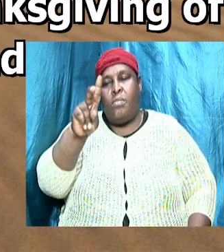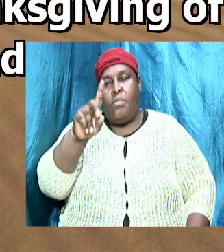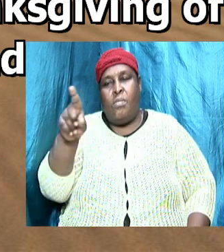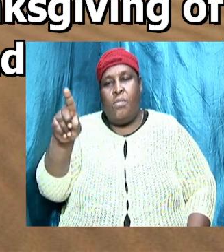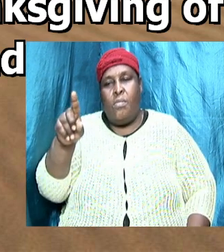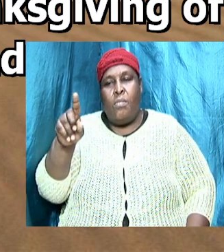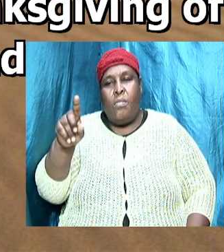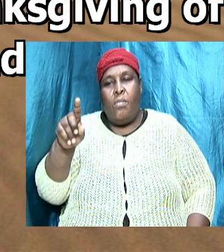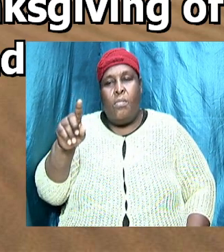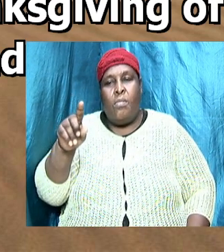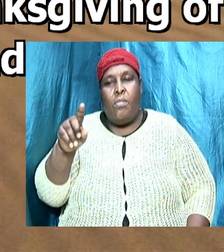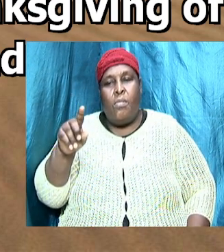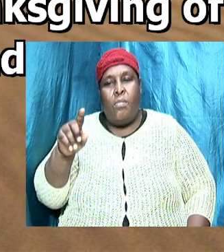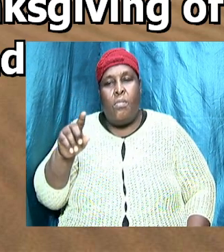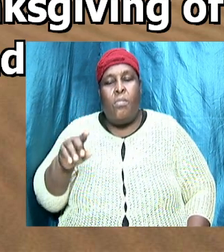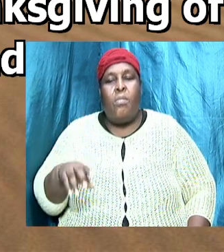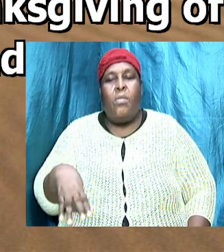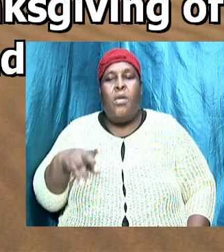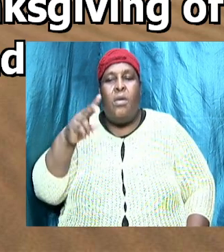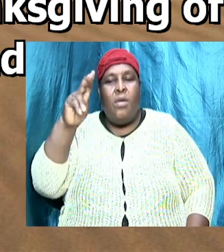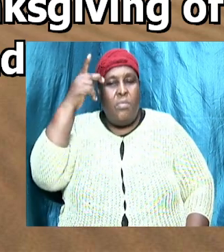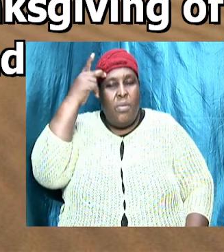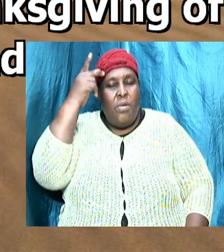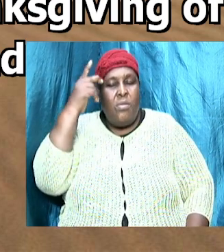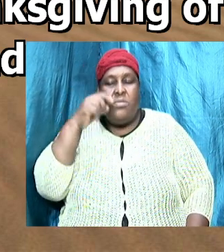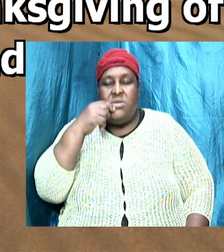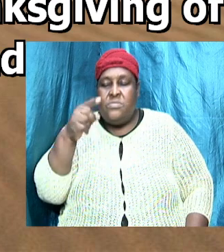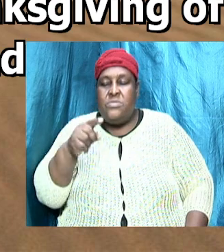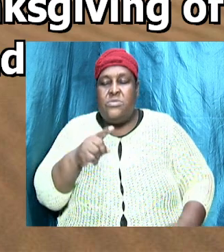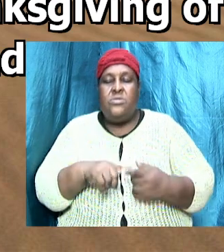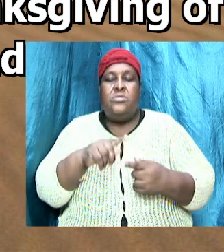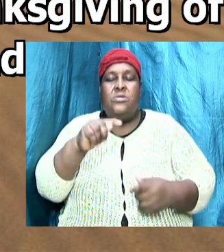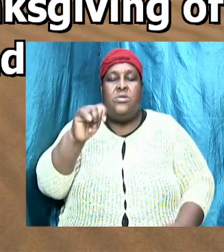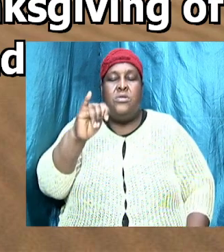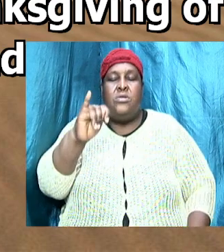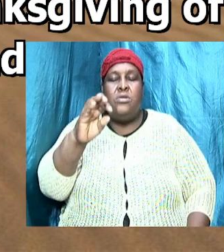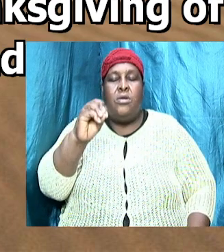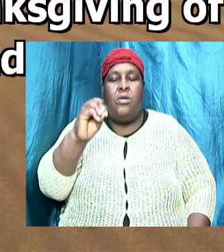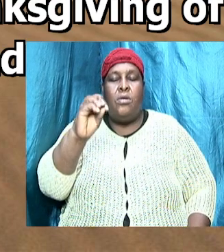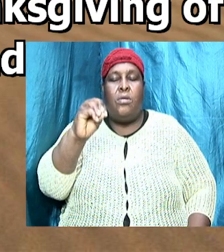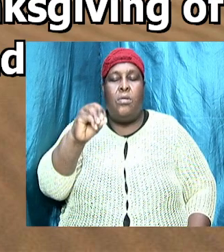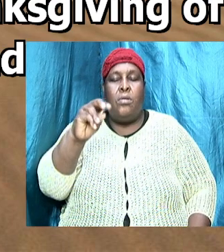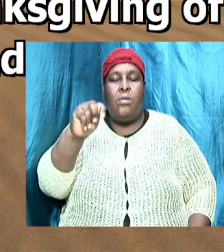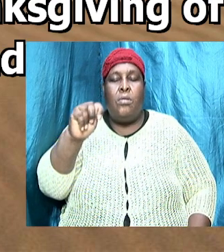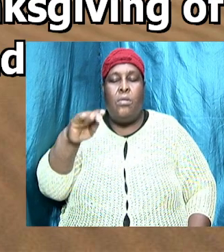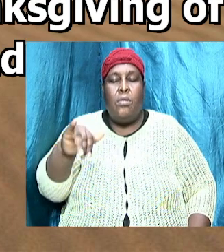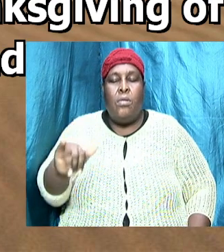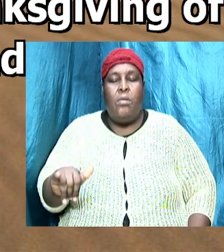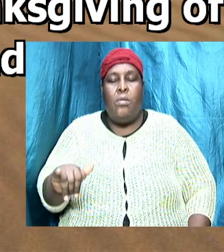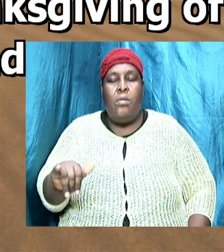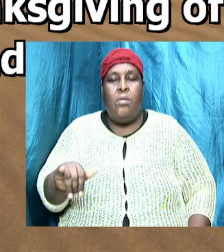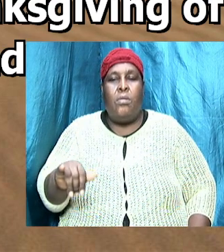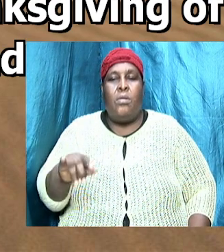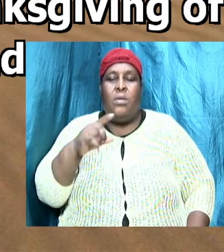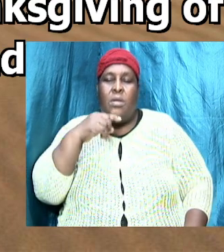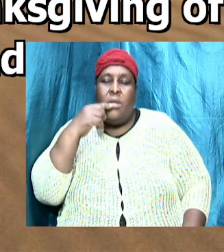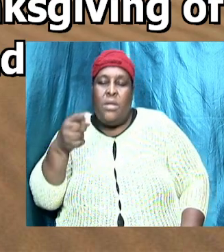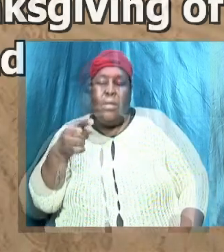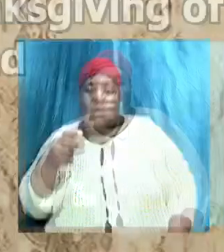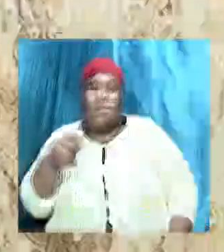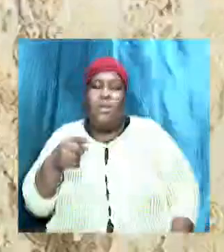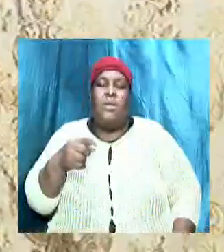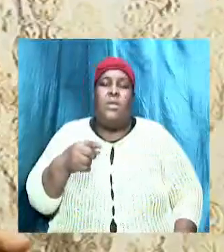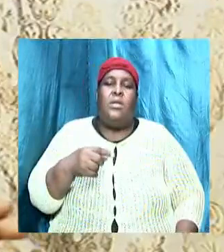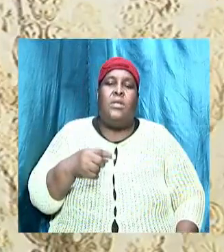talking to Timothy, and we would have went through, we would have talked about it already, that, you know, Paul, as he spoke to Timothy, you know, he was telling him that,